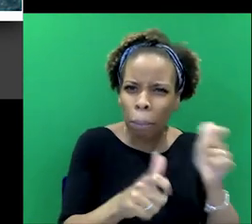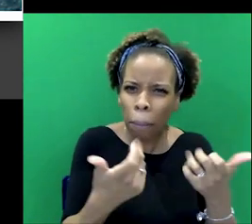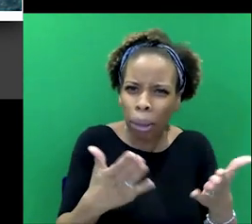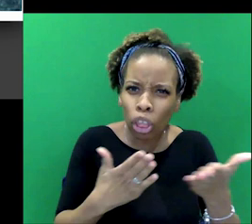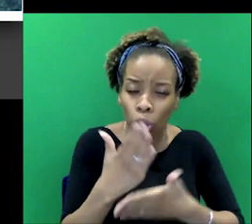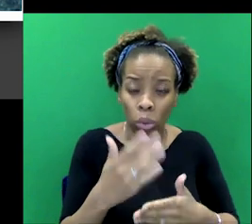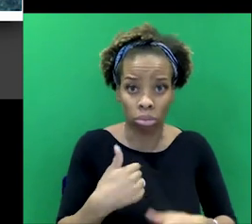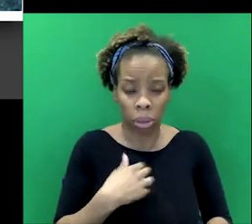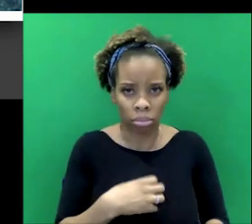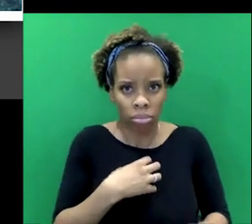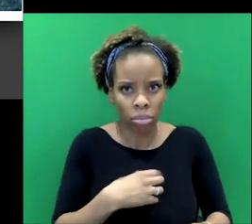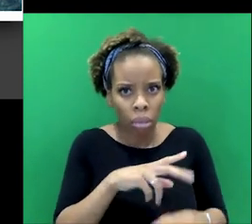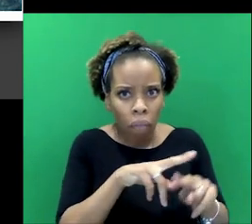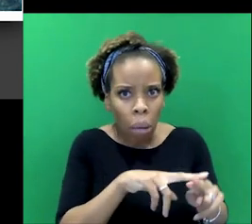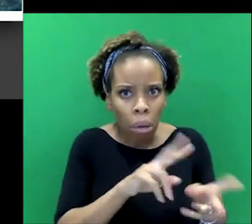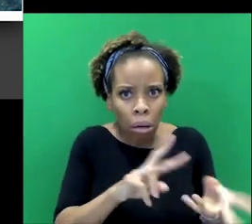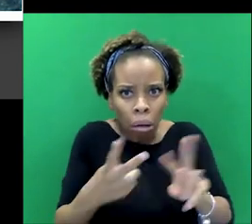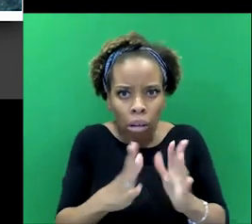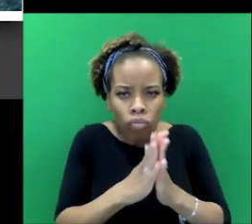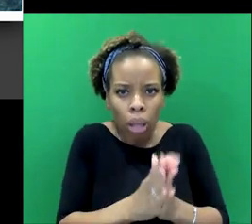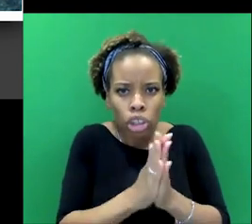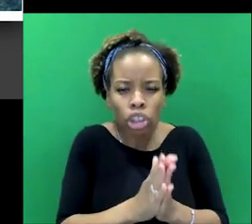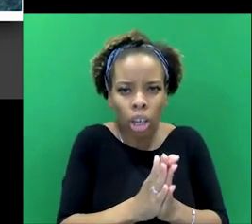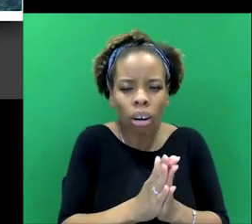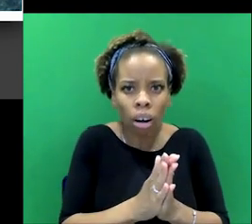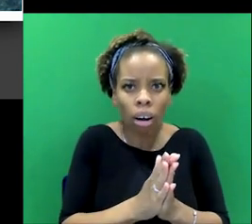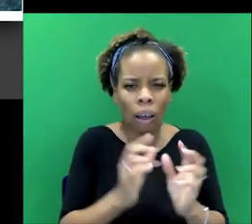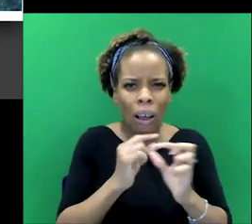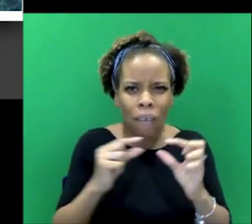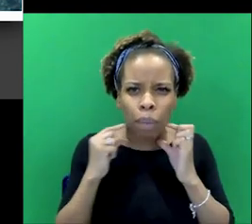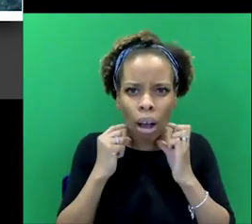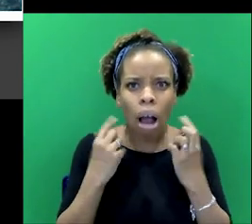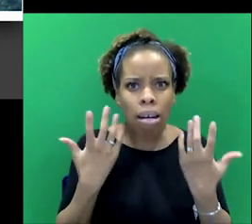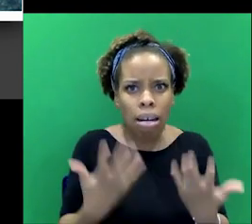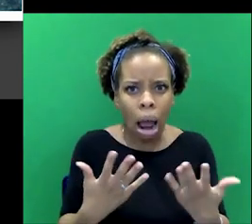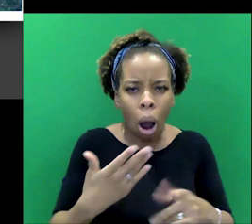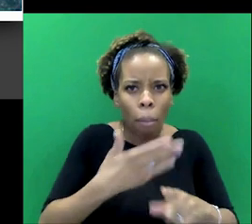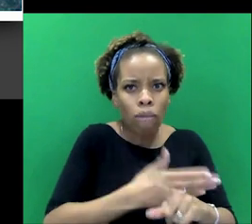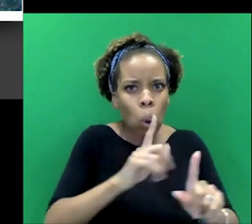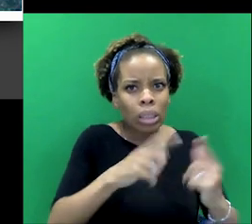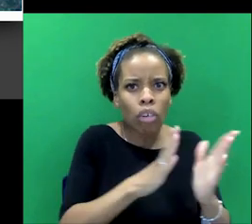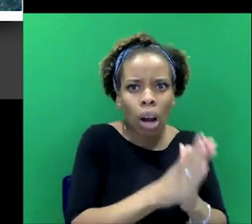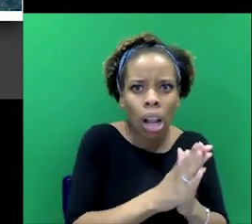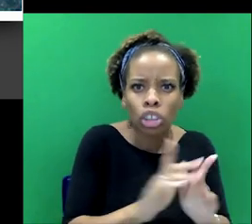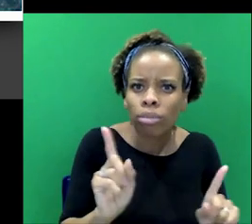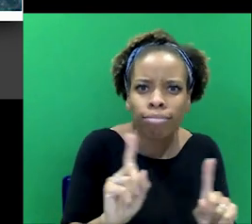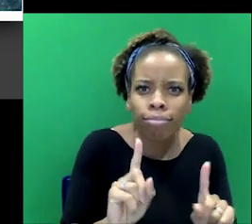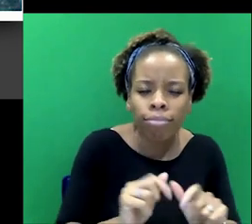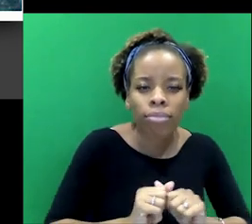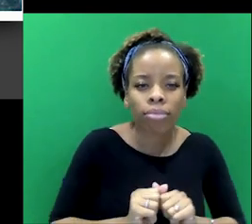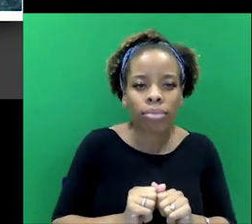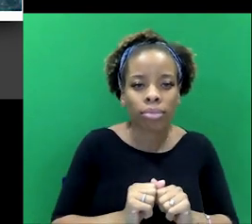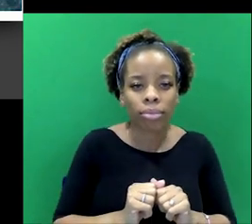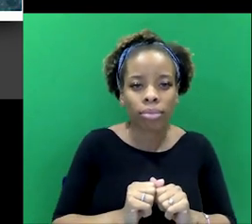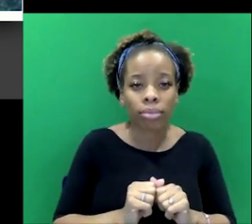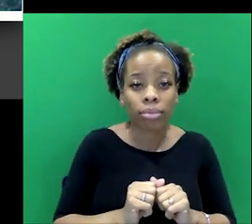surprise to find this family here and this vicar with this backstory in the Middle East. Yeah. Well,